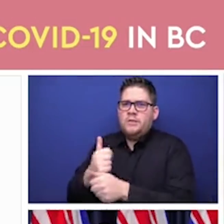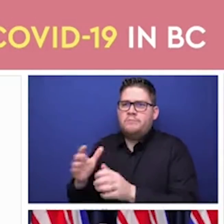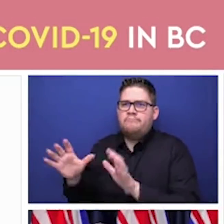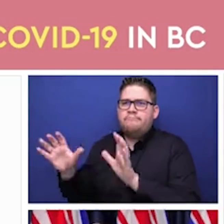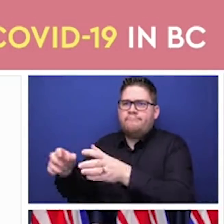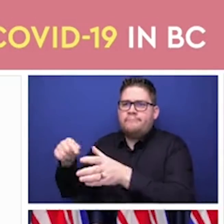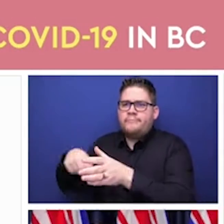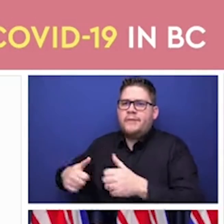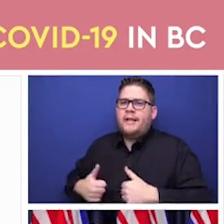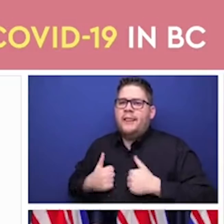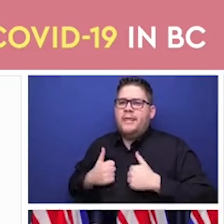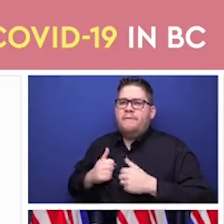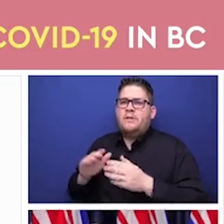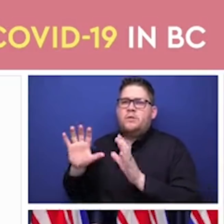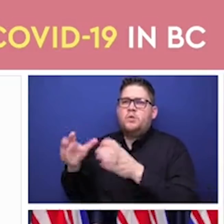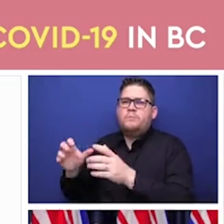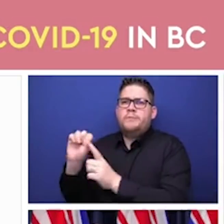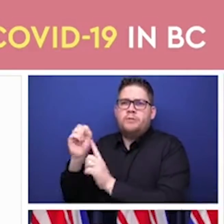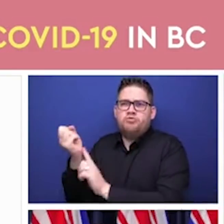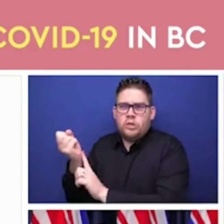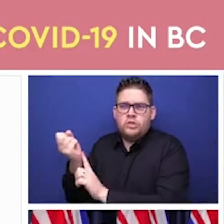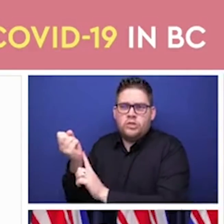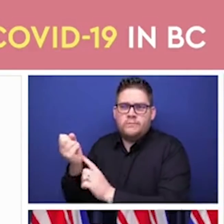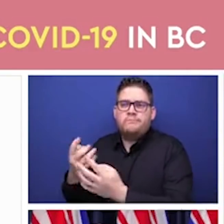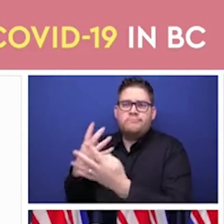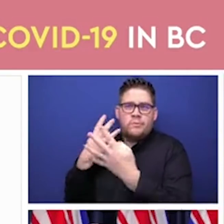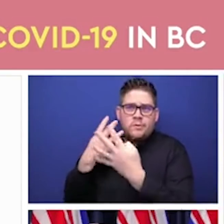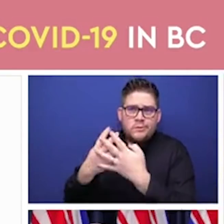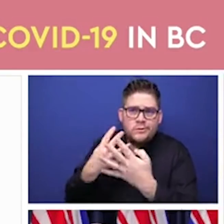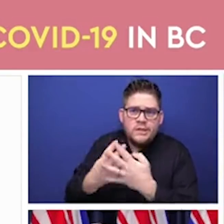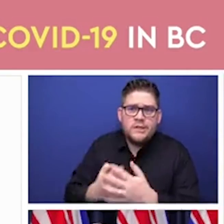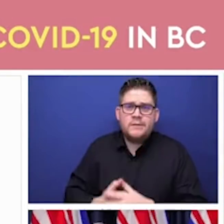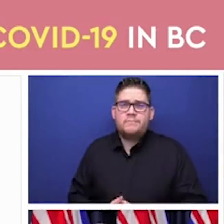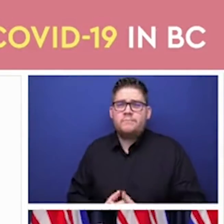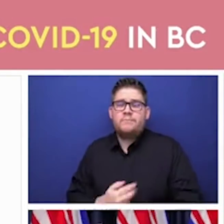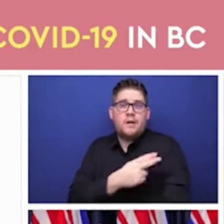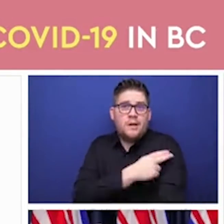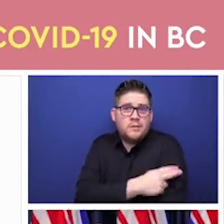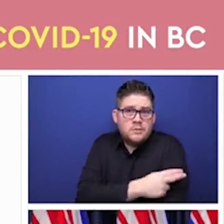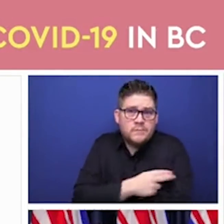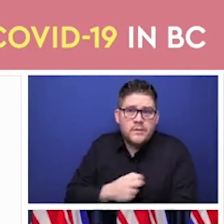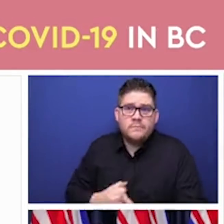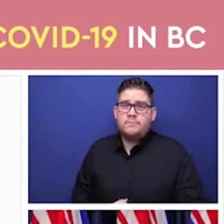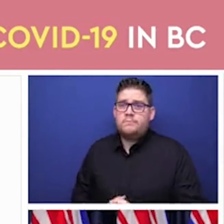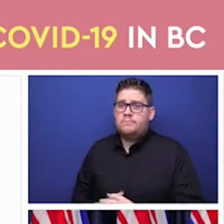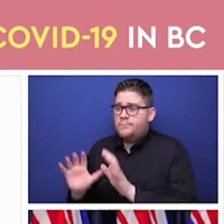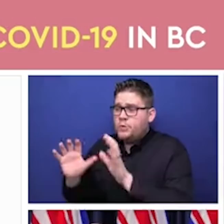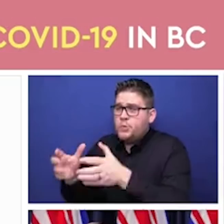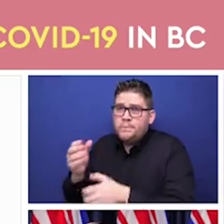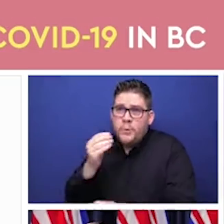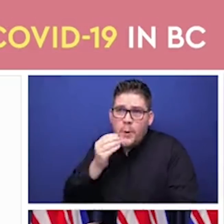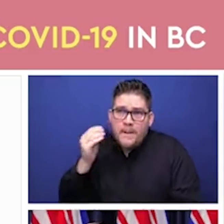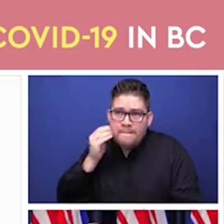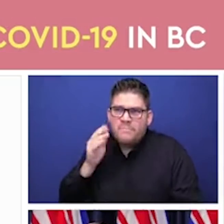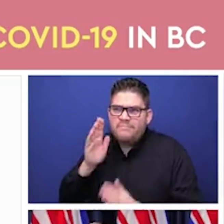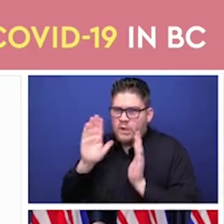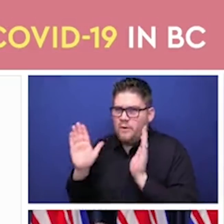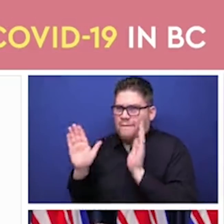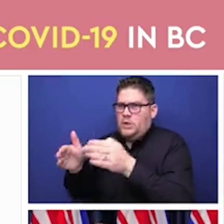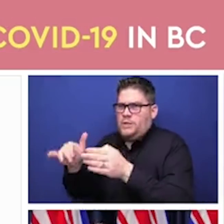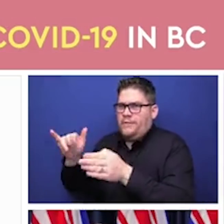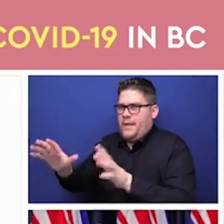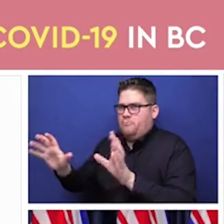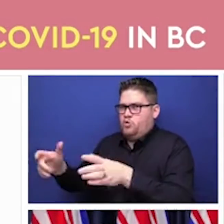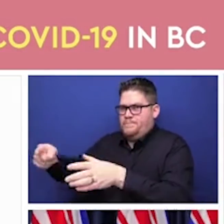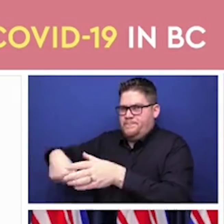in group homes who are quite vulnerable. Continue on with our healthcare workers, our high-risk seniors living in